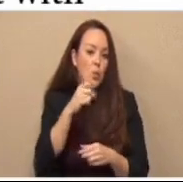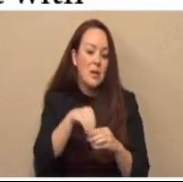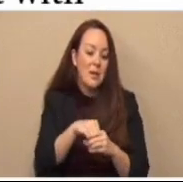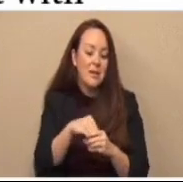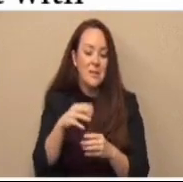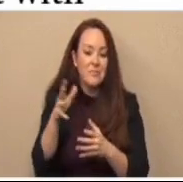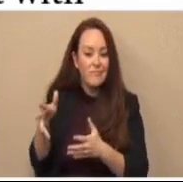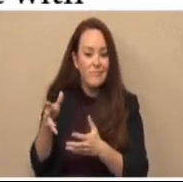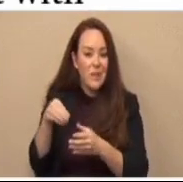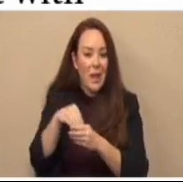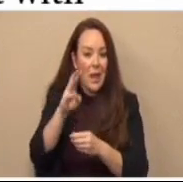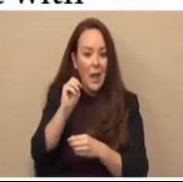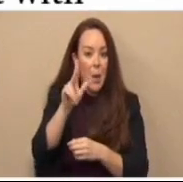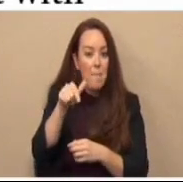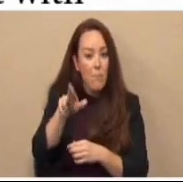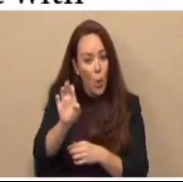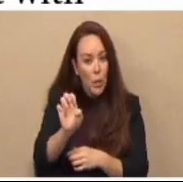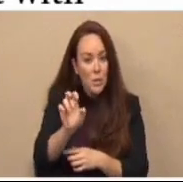our morgues.